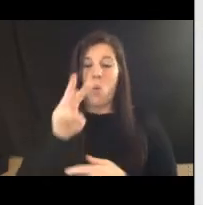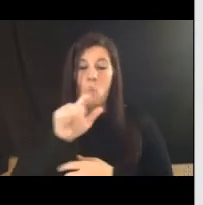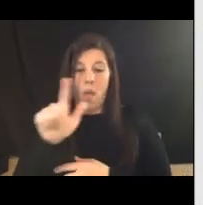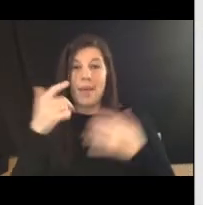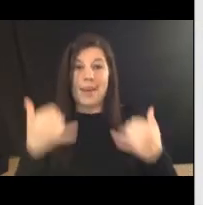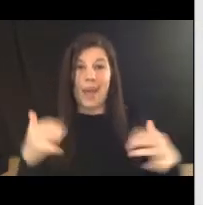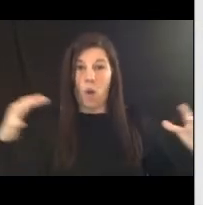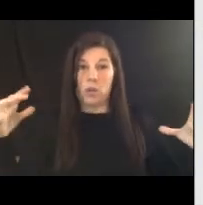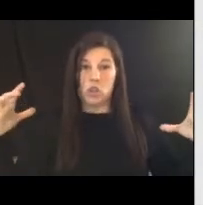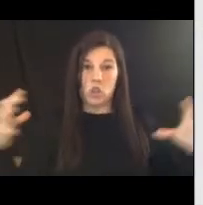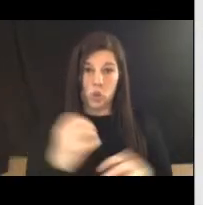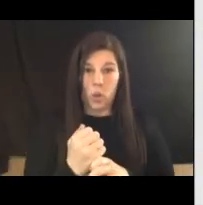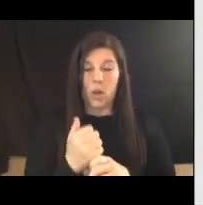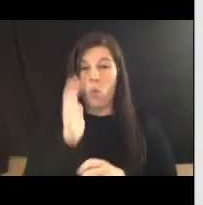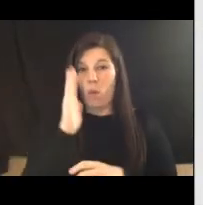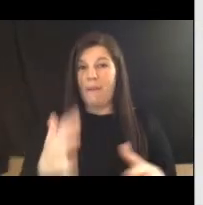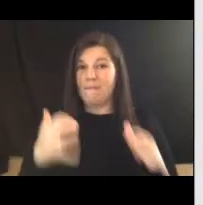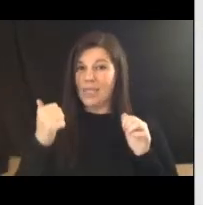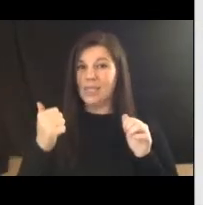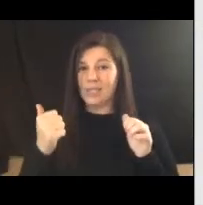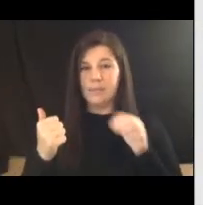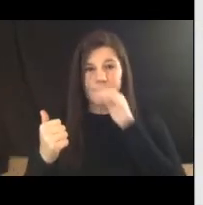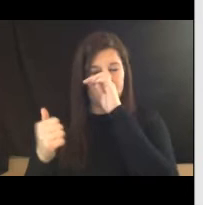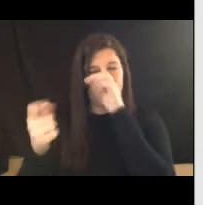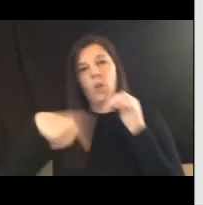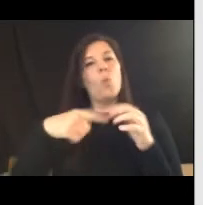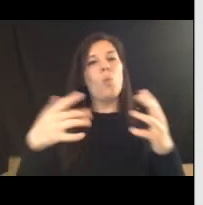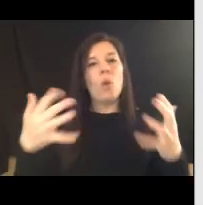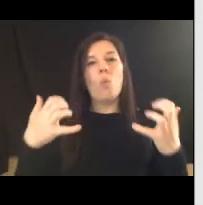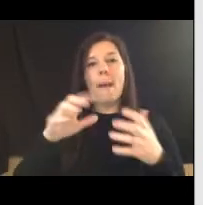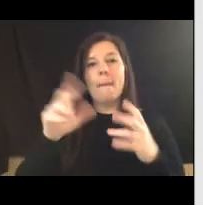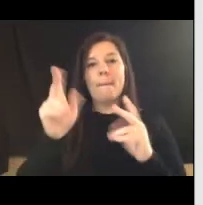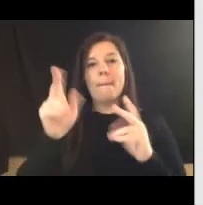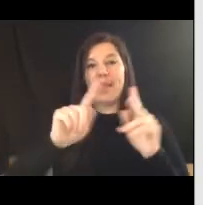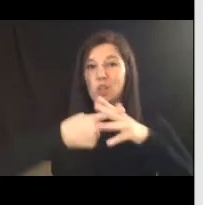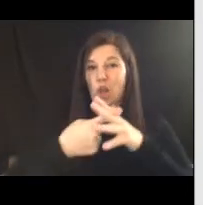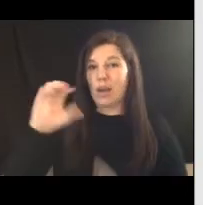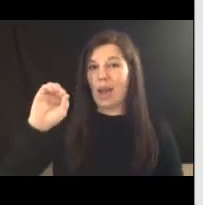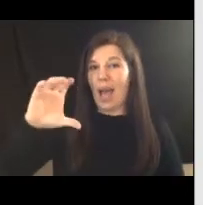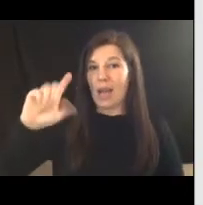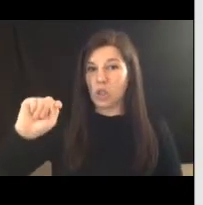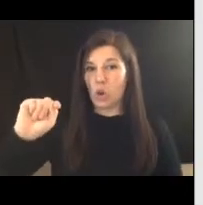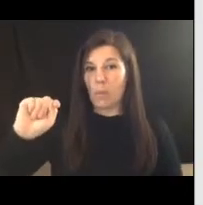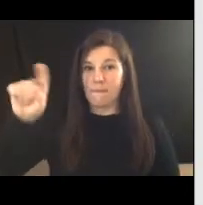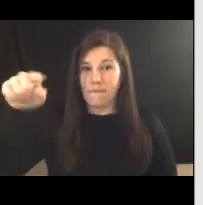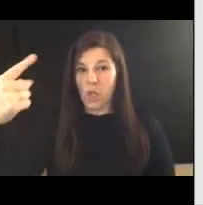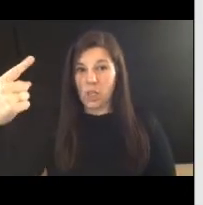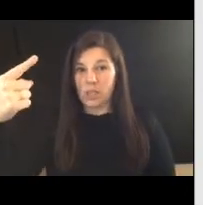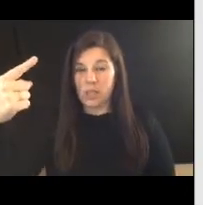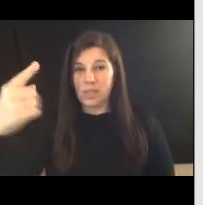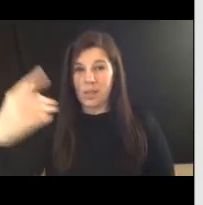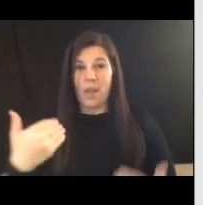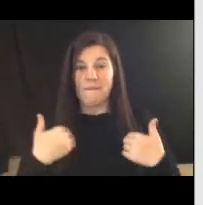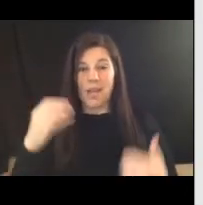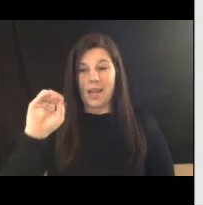be a quick turnaround we intend to have the folks starting by october 1st so i have october november and december